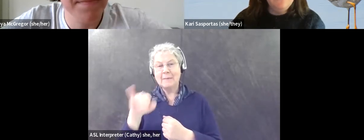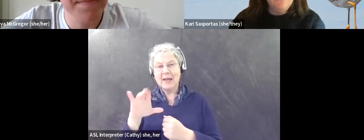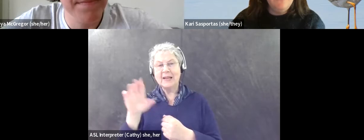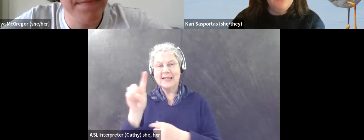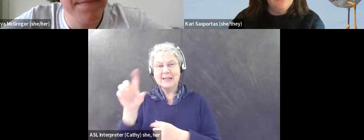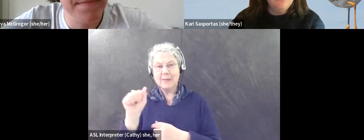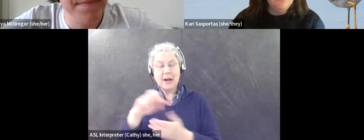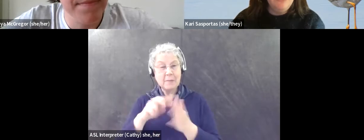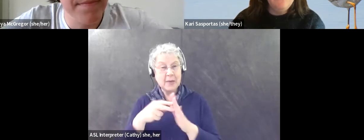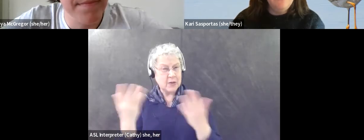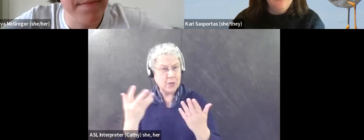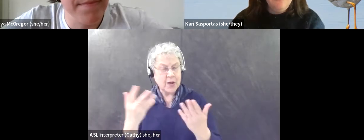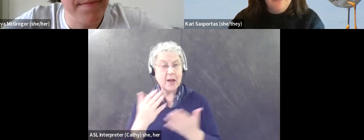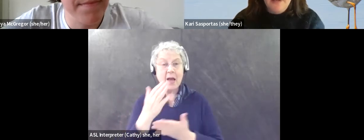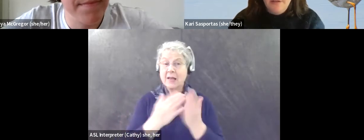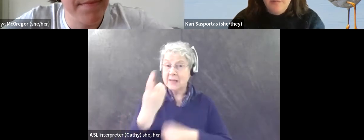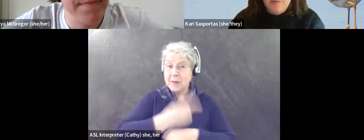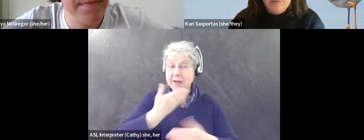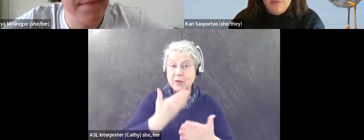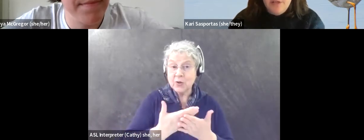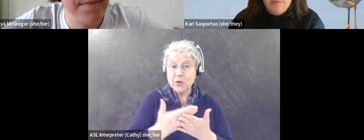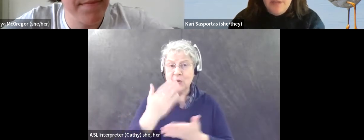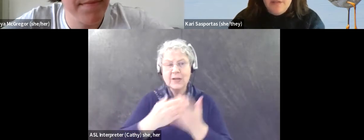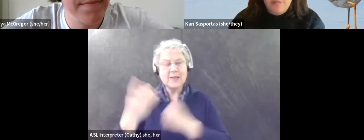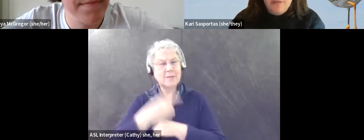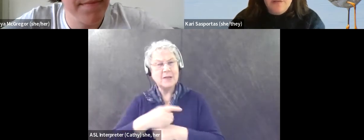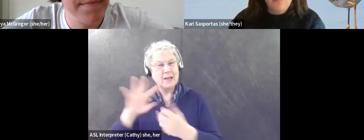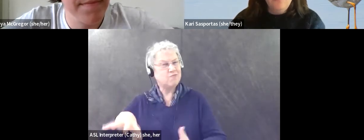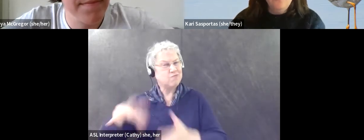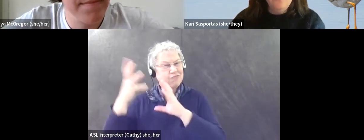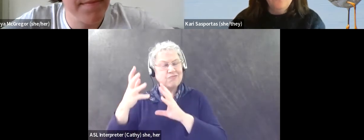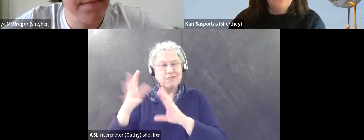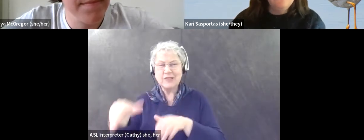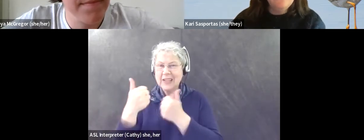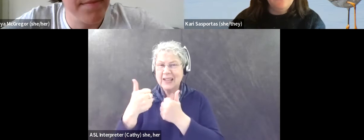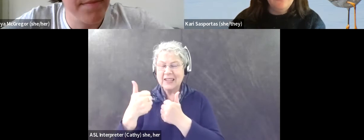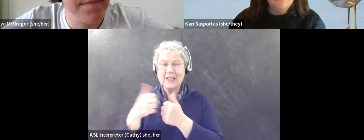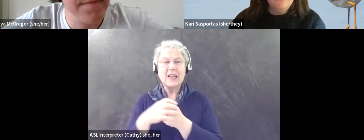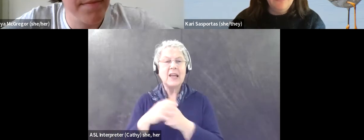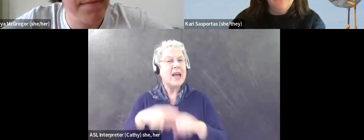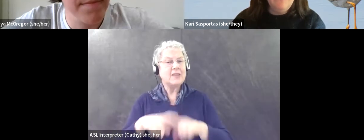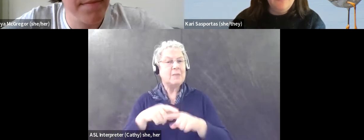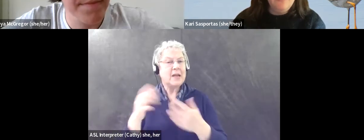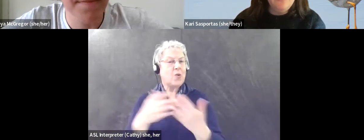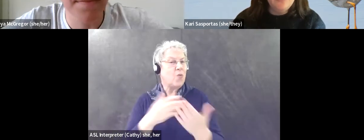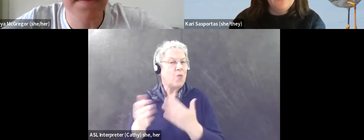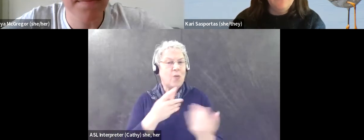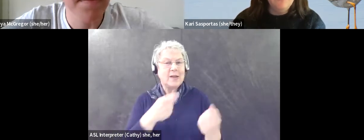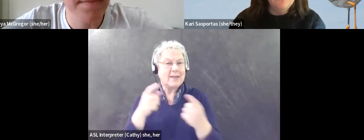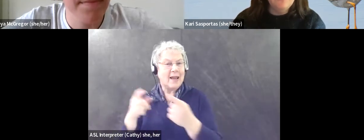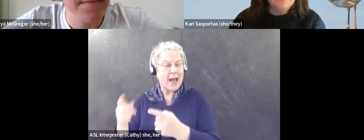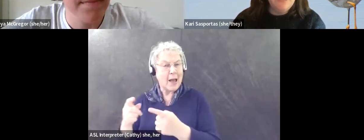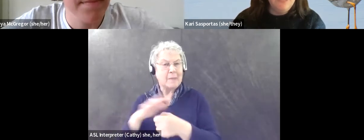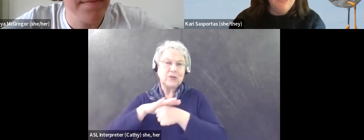good days and I'll have challenging days. Sometimes that depends on what else is going on in my life and stress